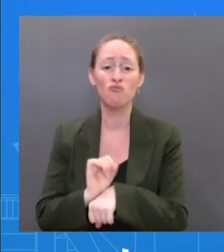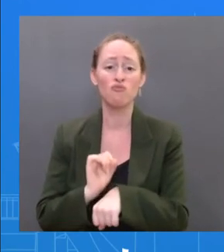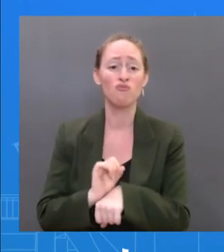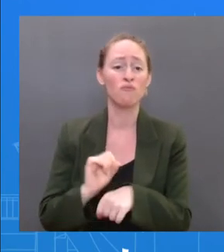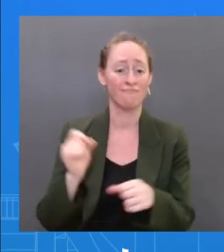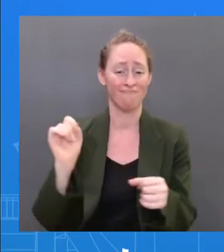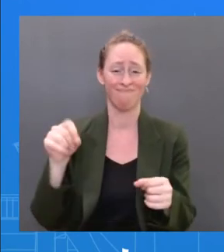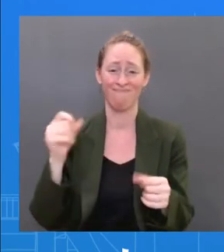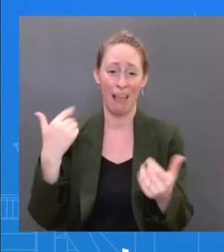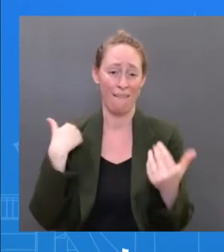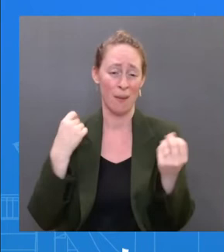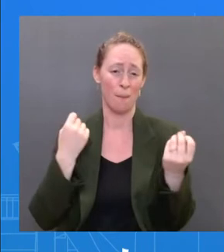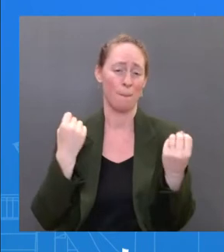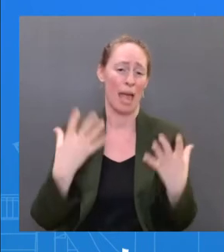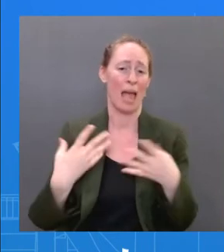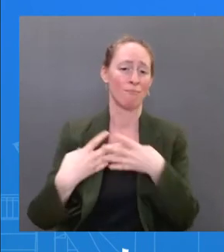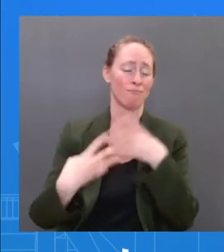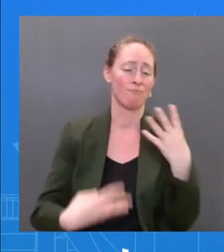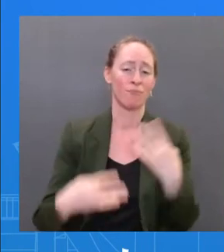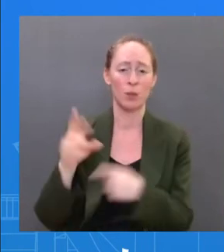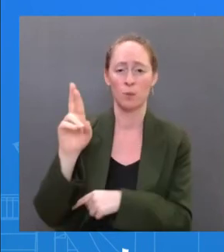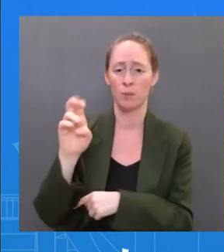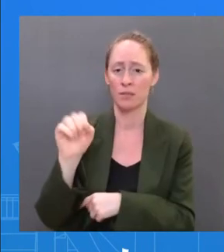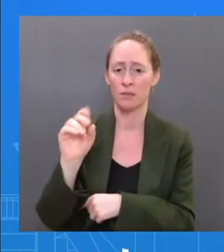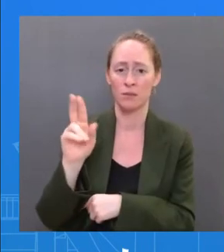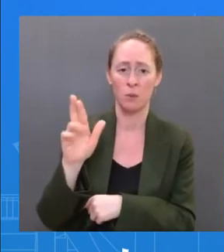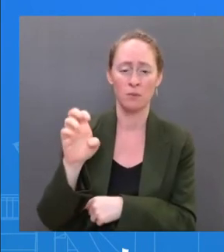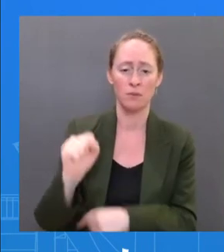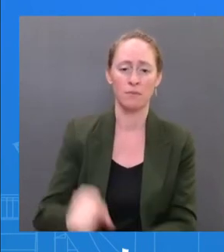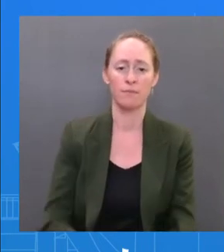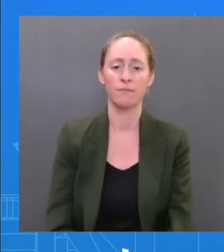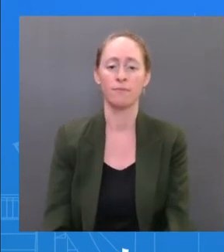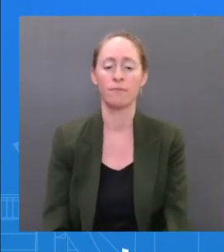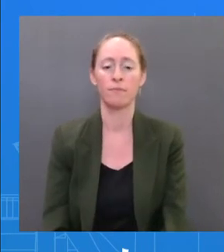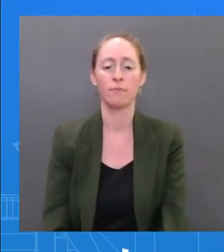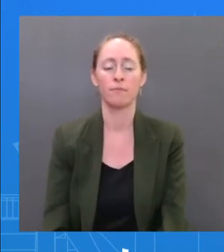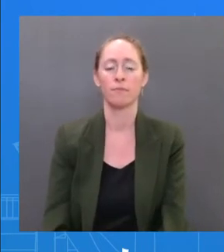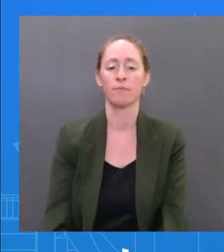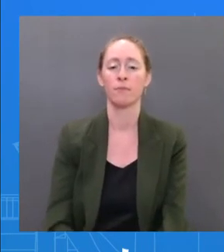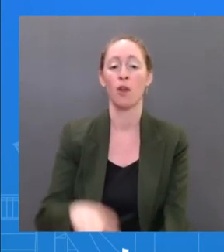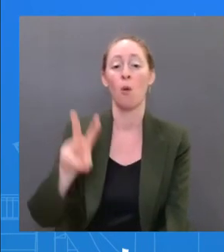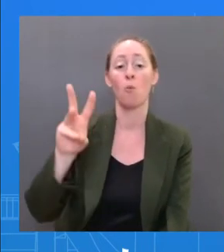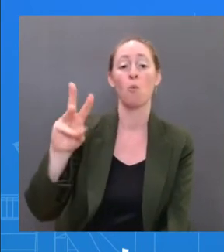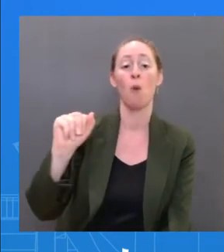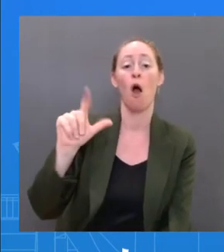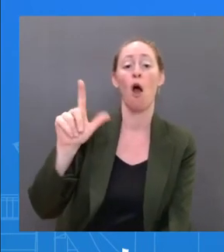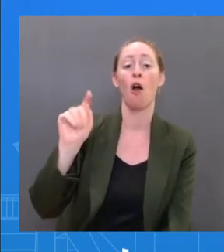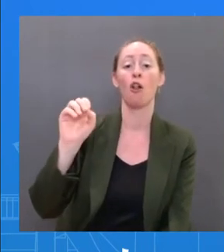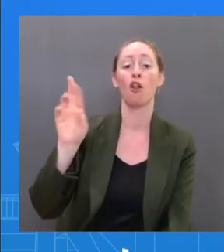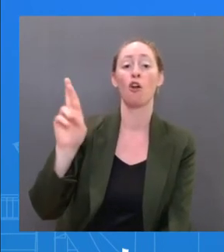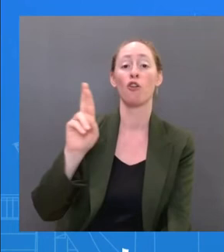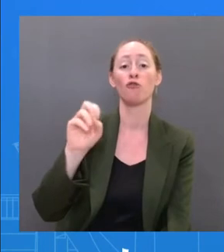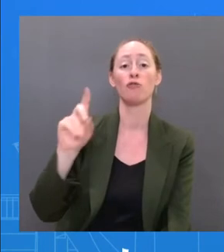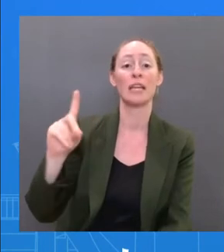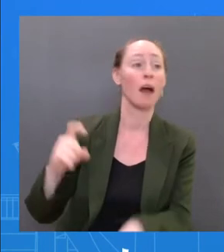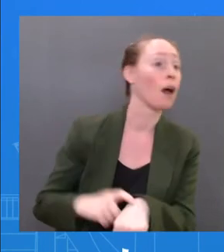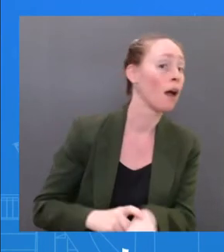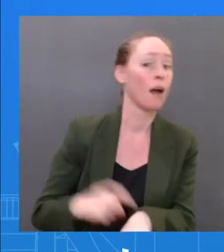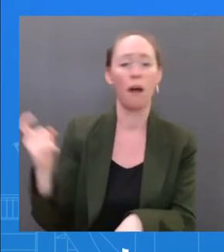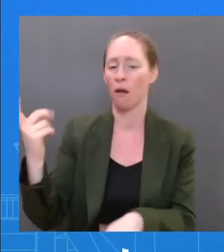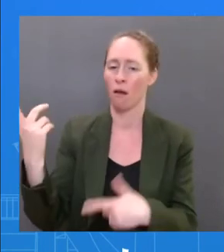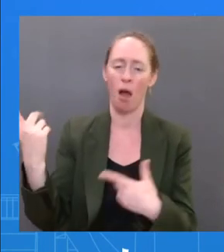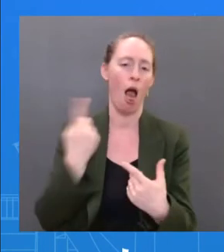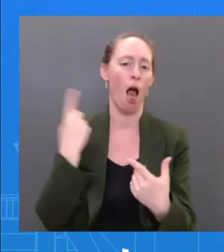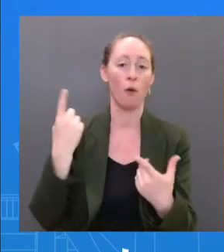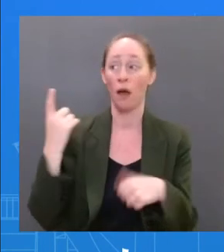Walter Reed is always on standby for Presidents. Right? That's always an option. That's true whether the President had COVID